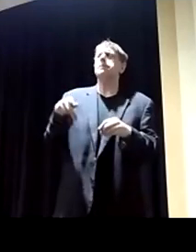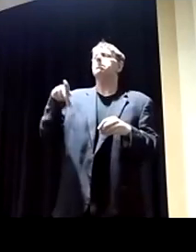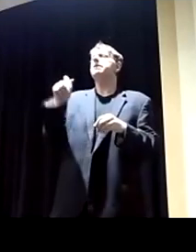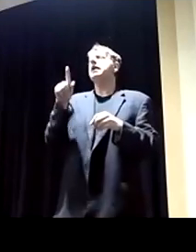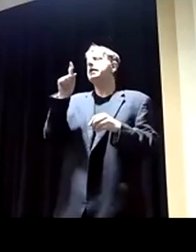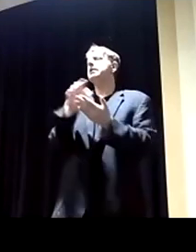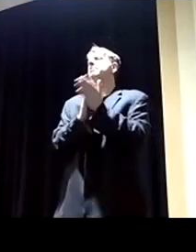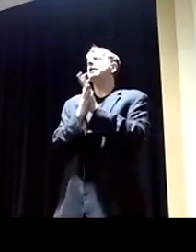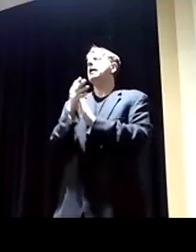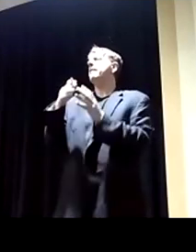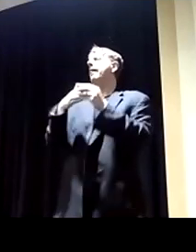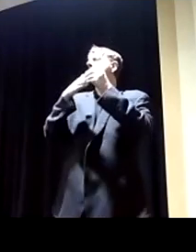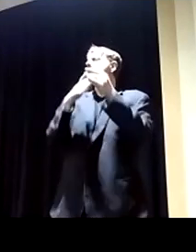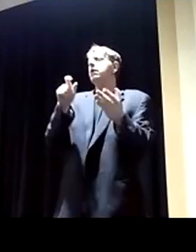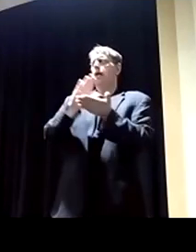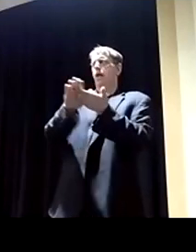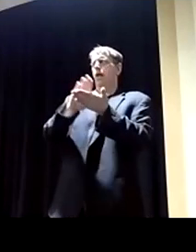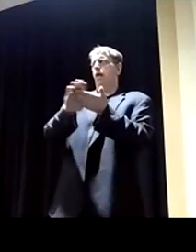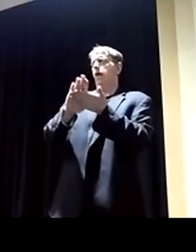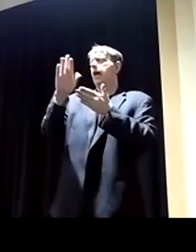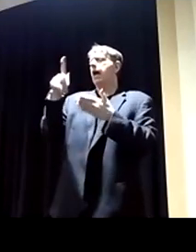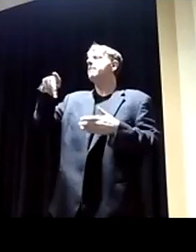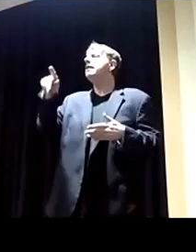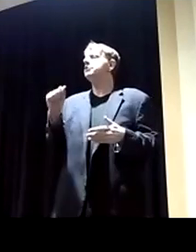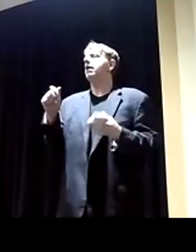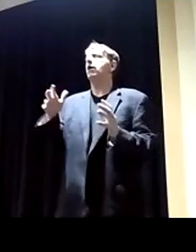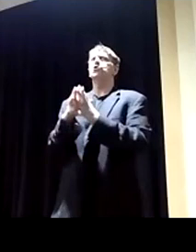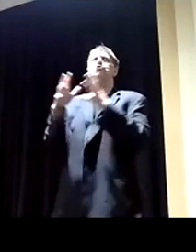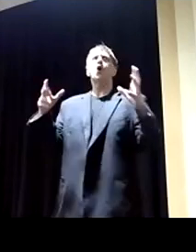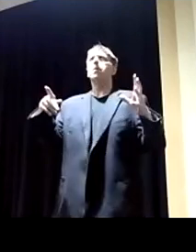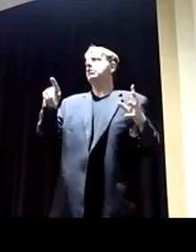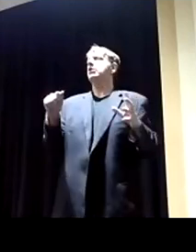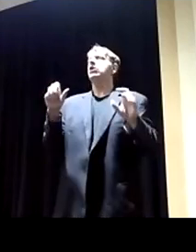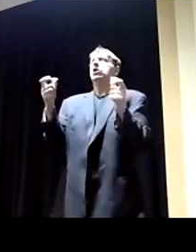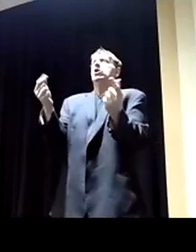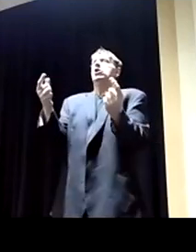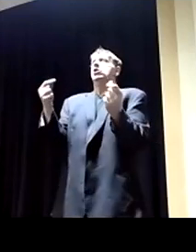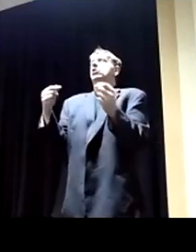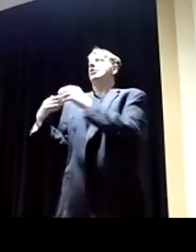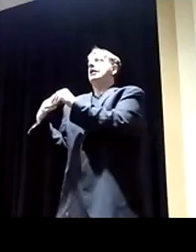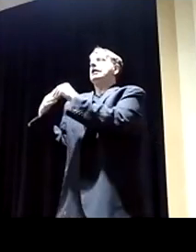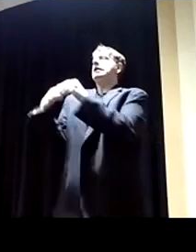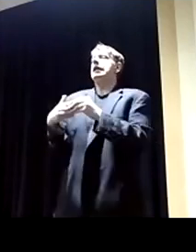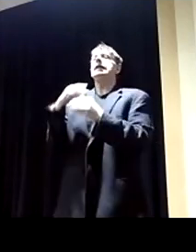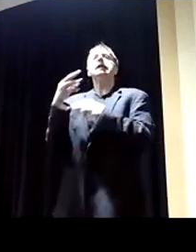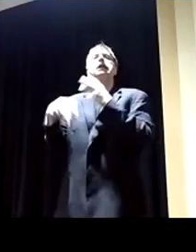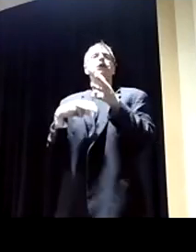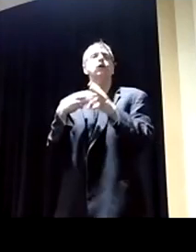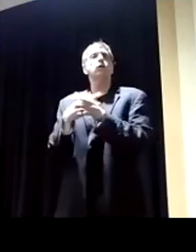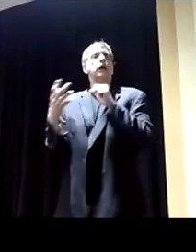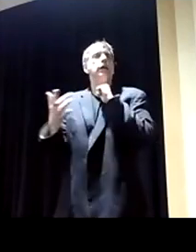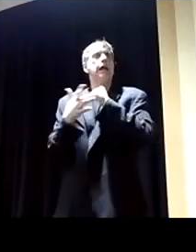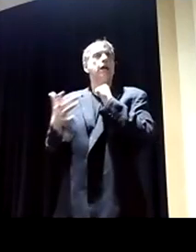we have so much to clean up in Pennsylvania and so much Pennsylvania could do to lead the world in technology, in